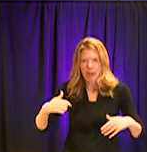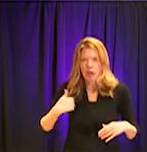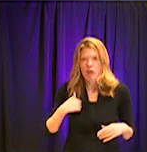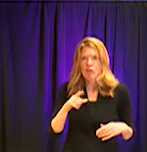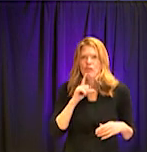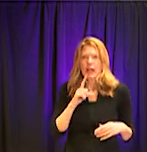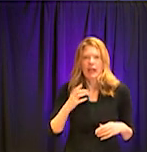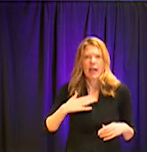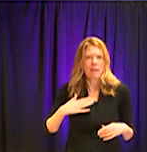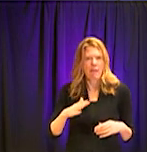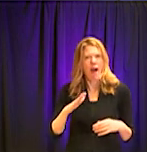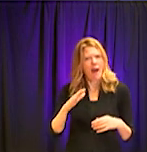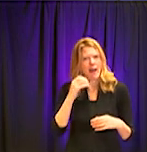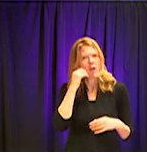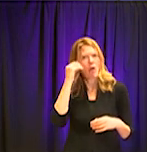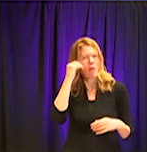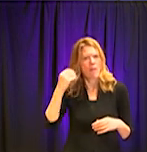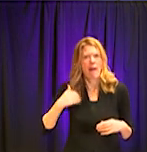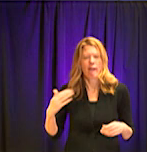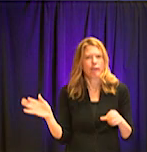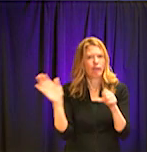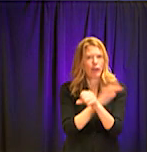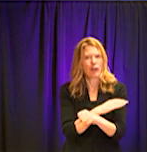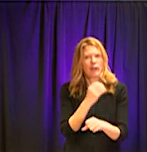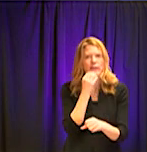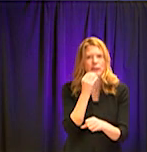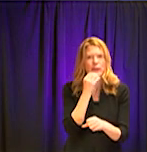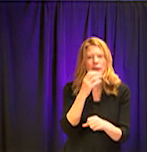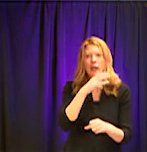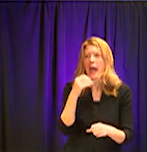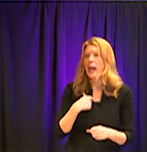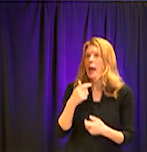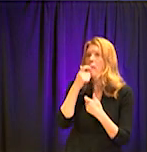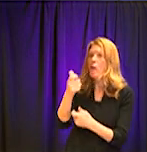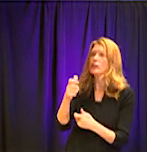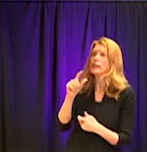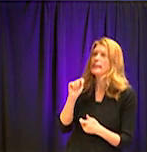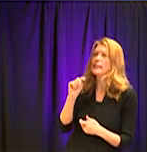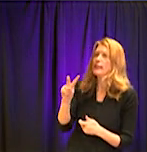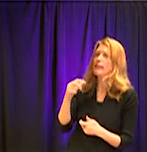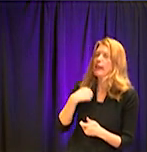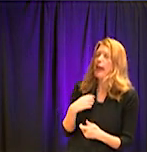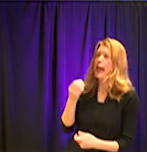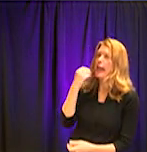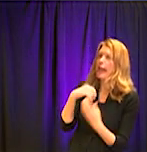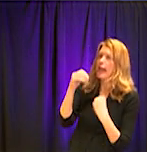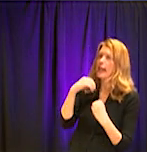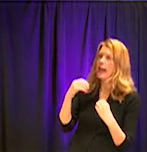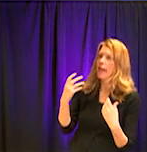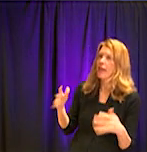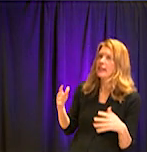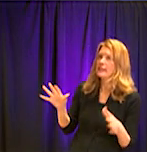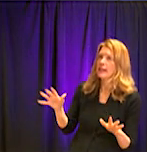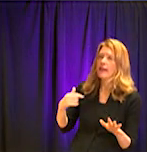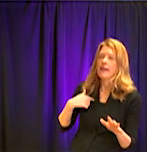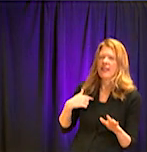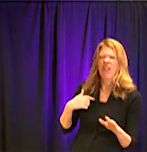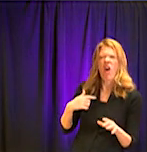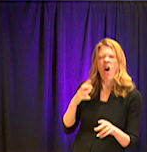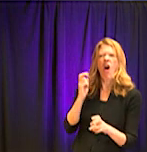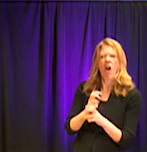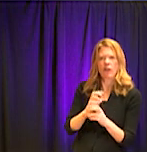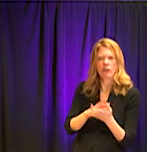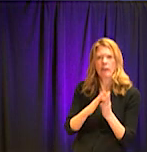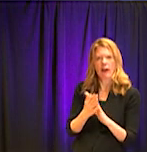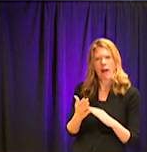cabinets full of food and you're just sitting there looking at television and, and munching. So, uh, try to, try to be healthy and, and get some exercise.